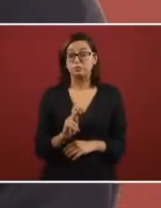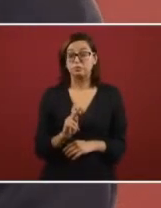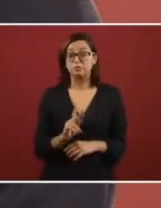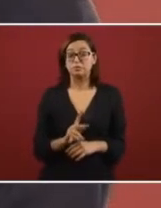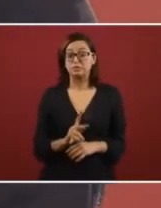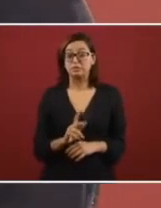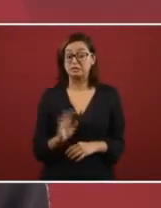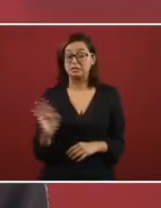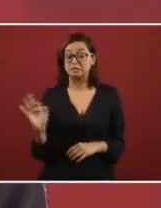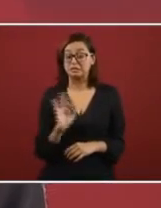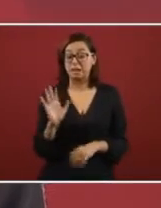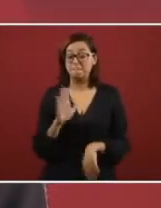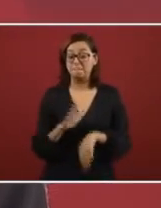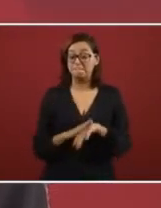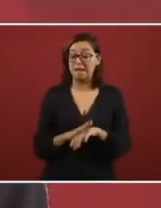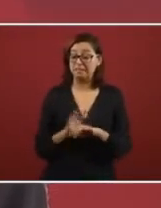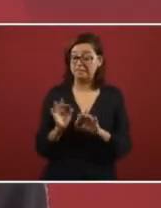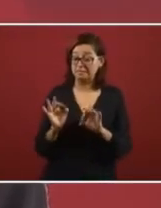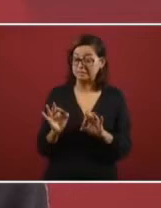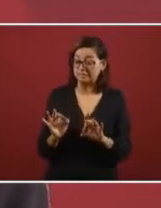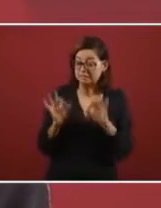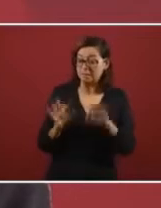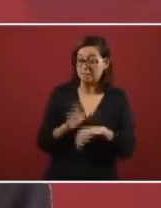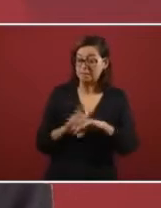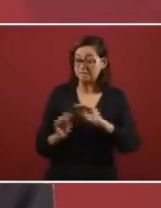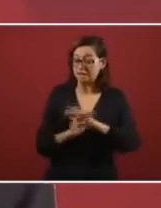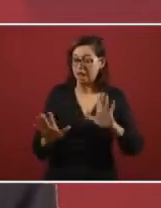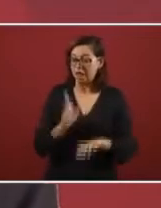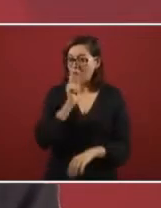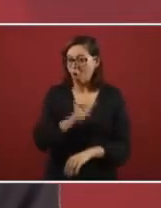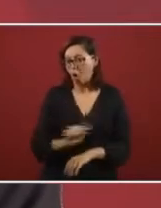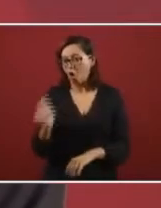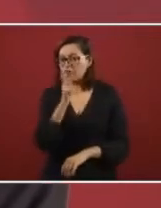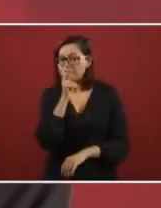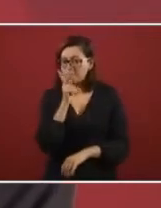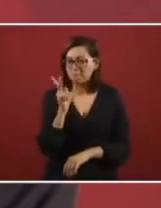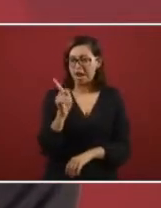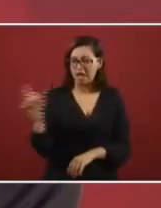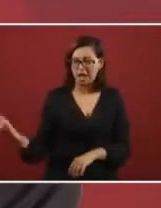it would be more clear.